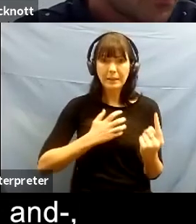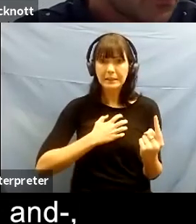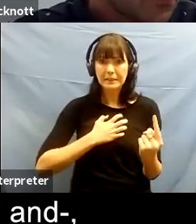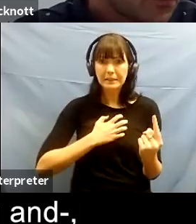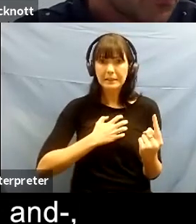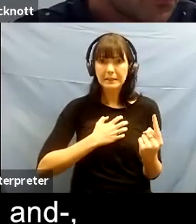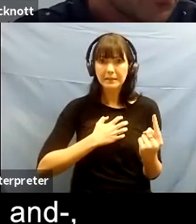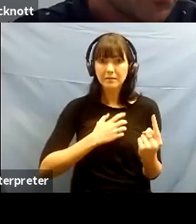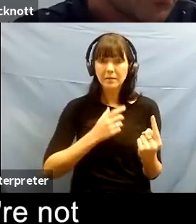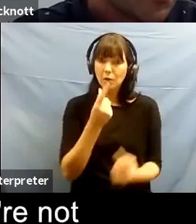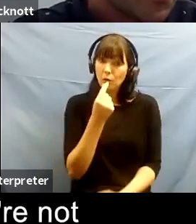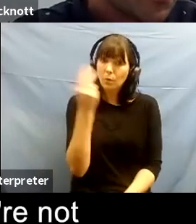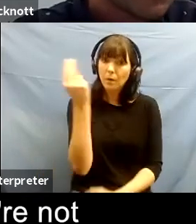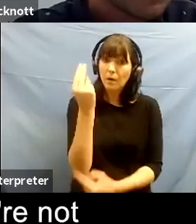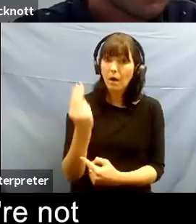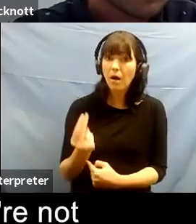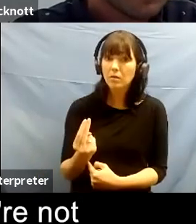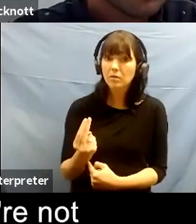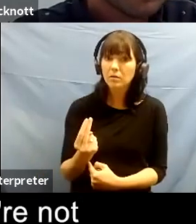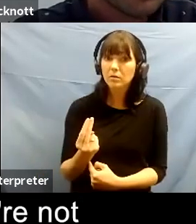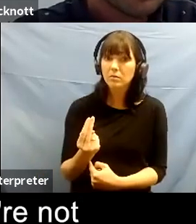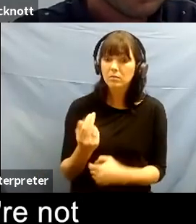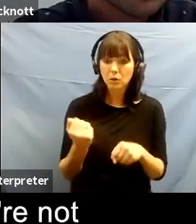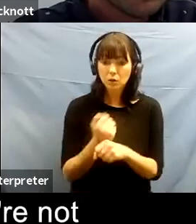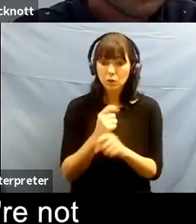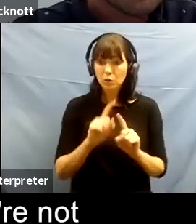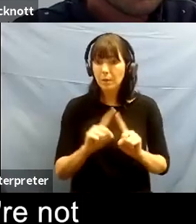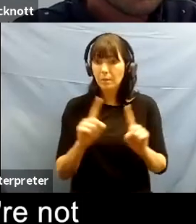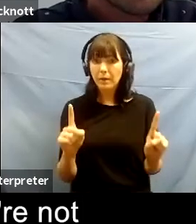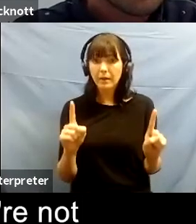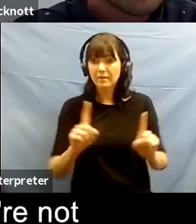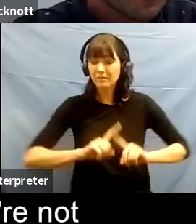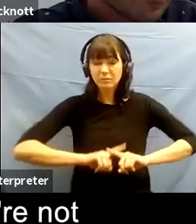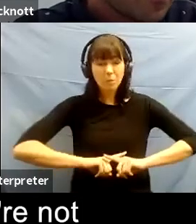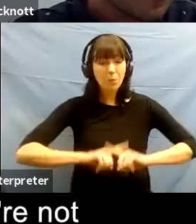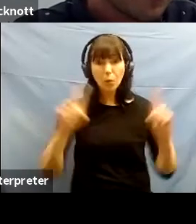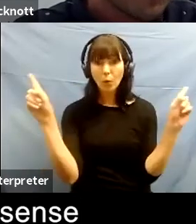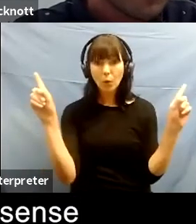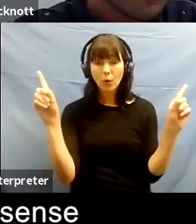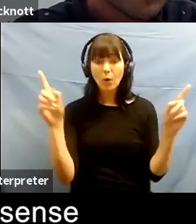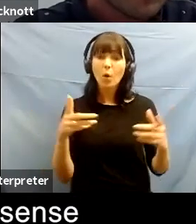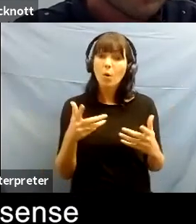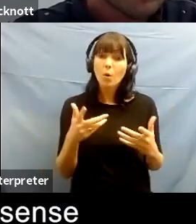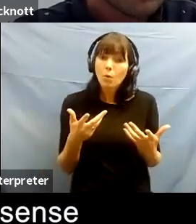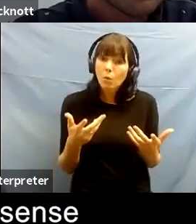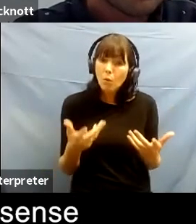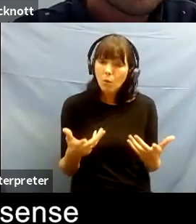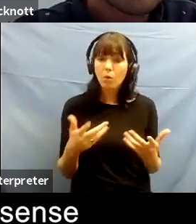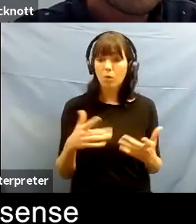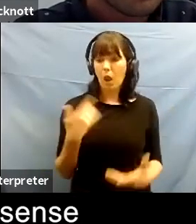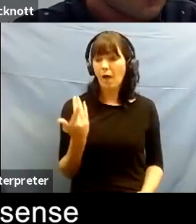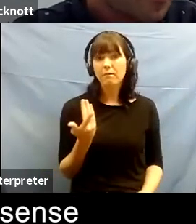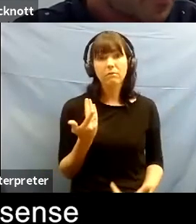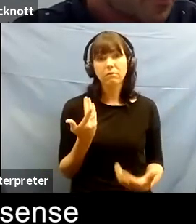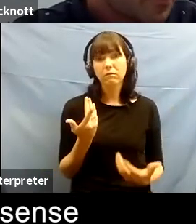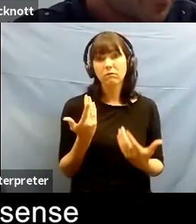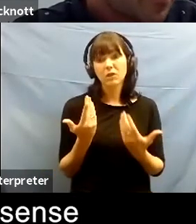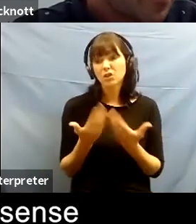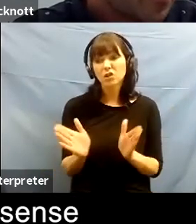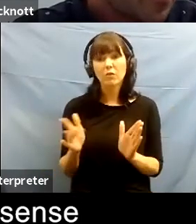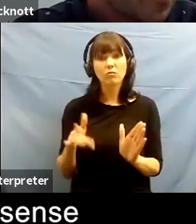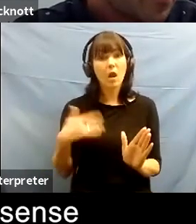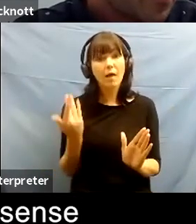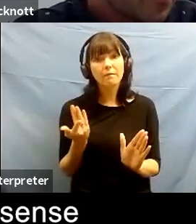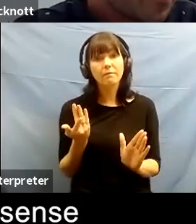in your your art form doing something different that you're not used to or just something in life in general if you can manage it the